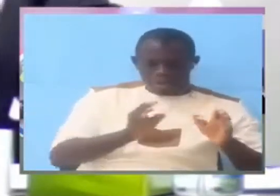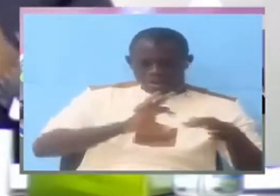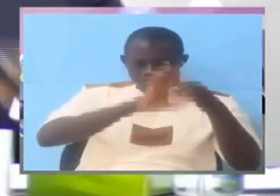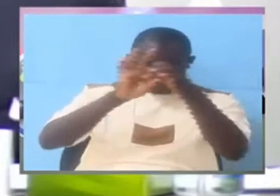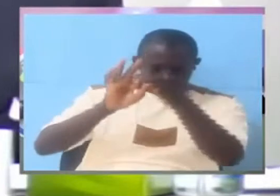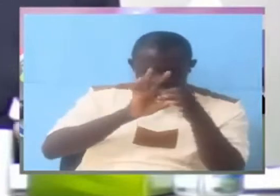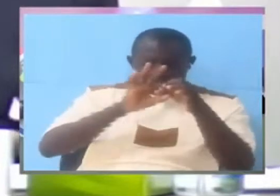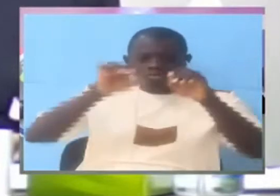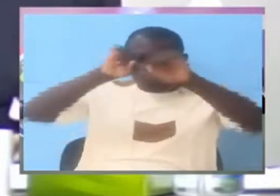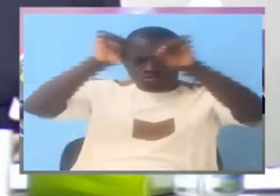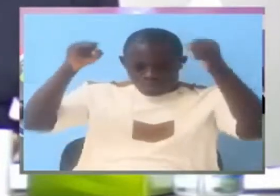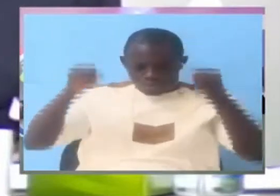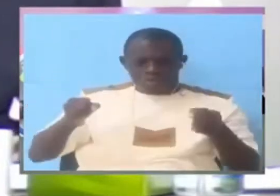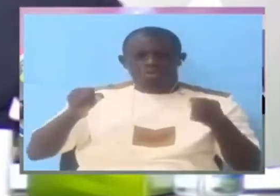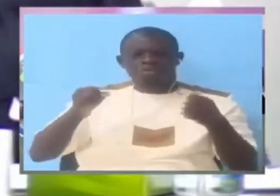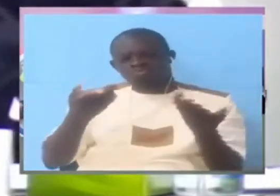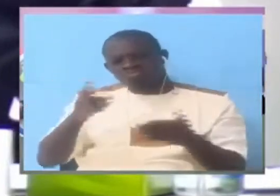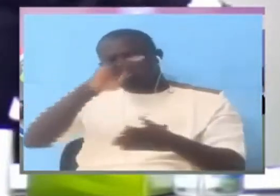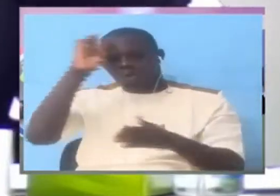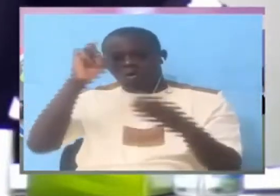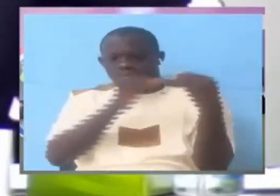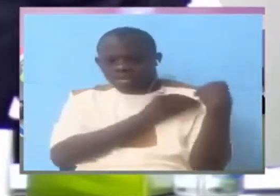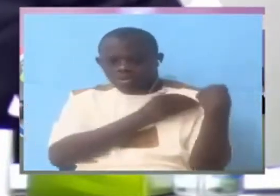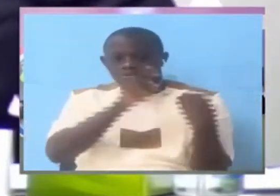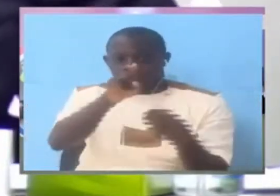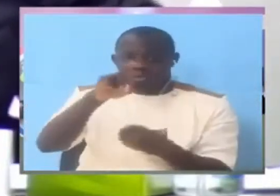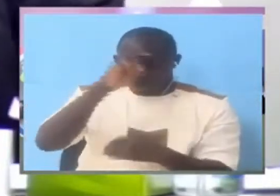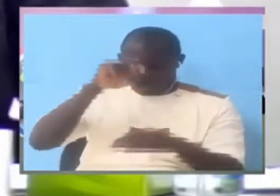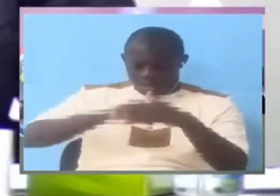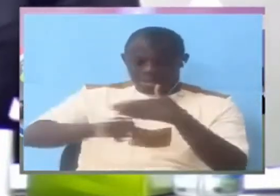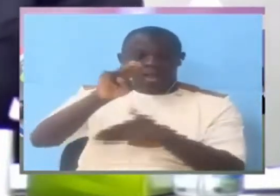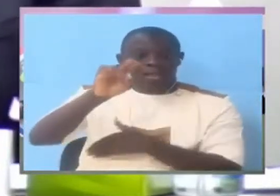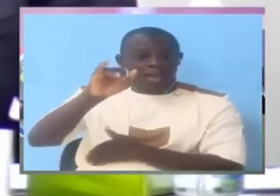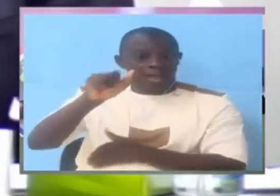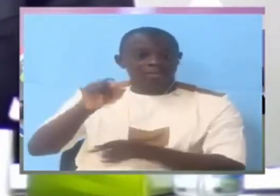functions of the various units. You worked in the agency for 10 years.